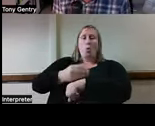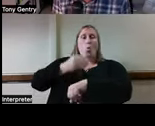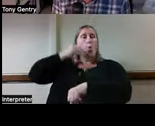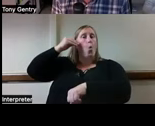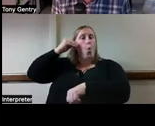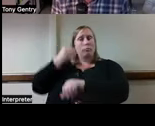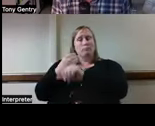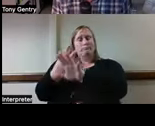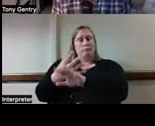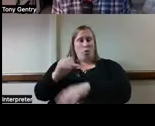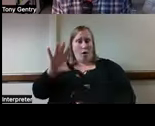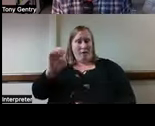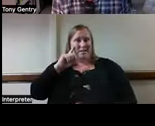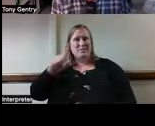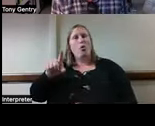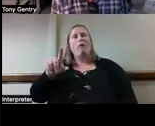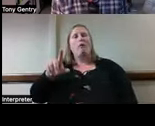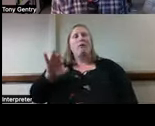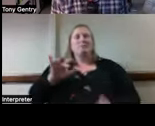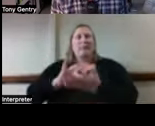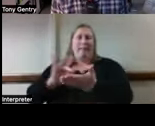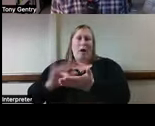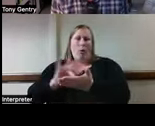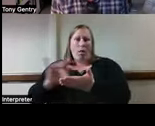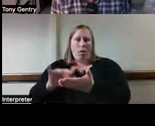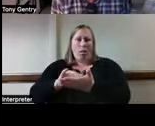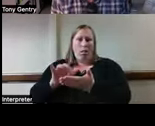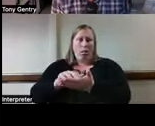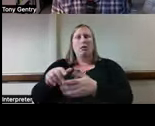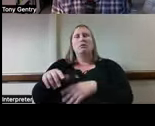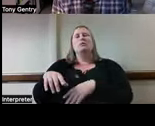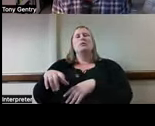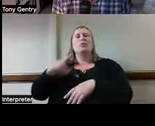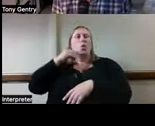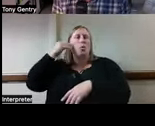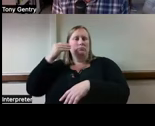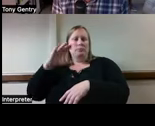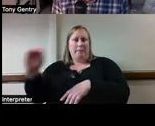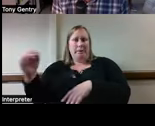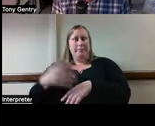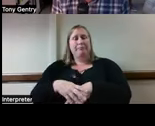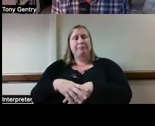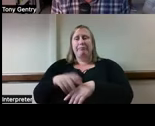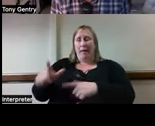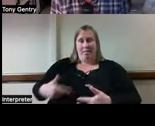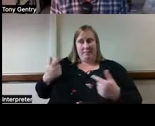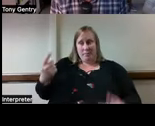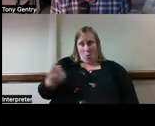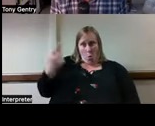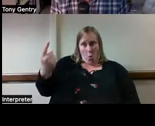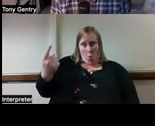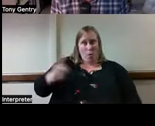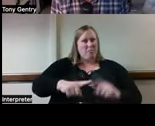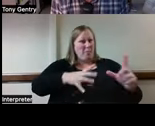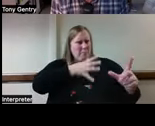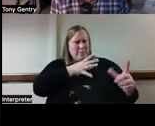clerical position at a local company. She lives alone, though her mother is worried that she might fall and injure